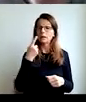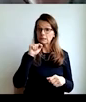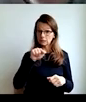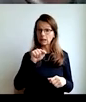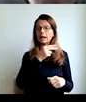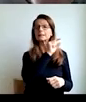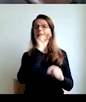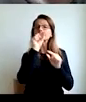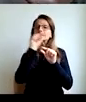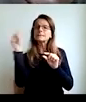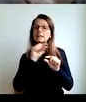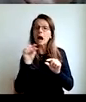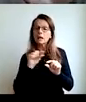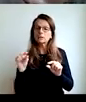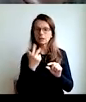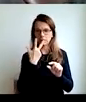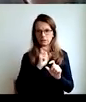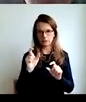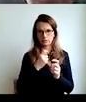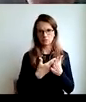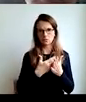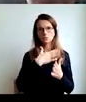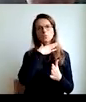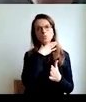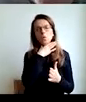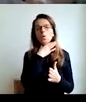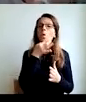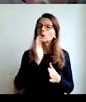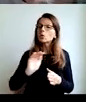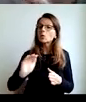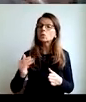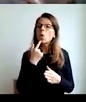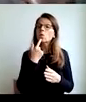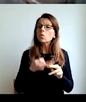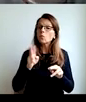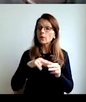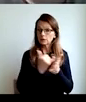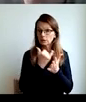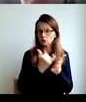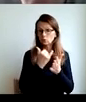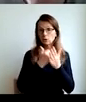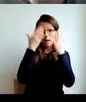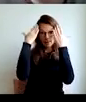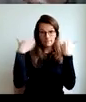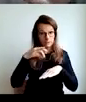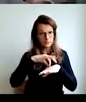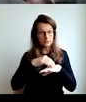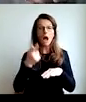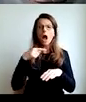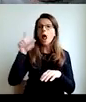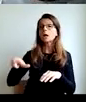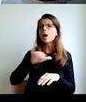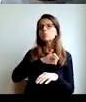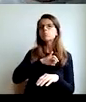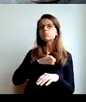Capitalism, and this is the quote. When asked for us, Mugo Morse, when they asked these questions,